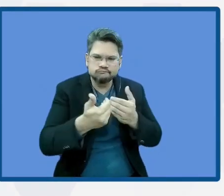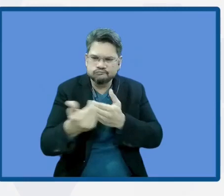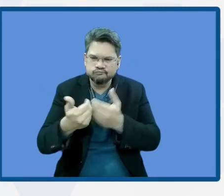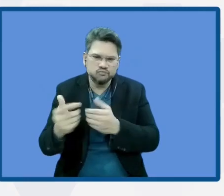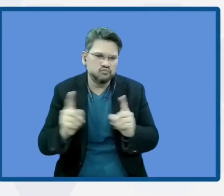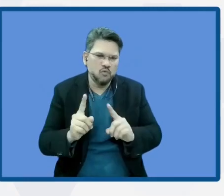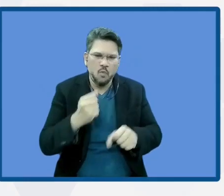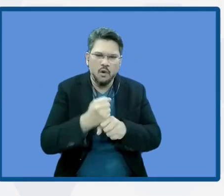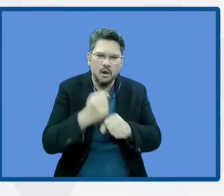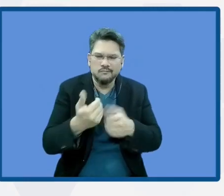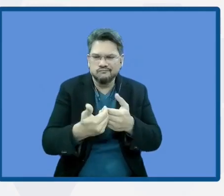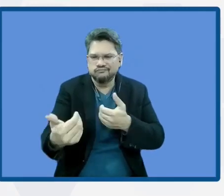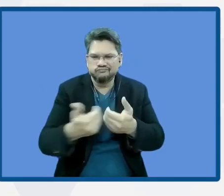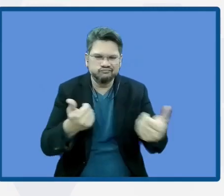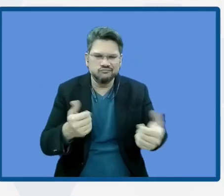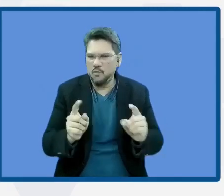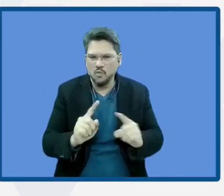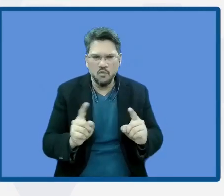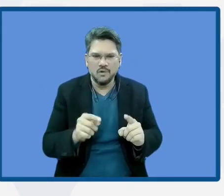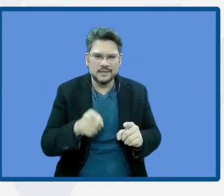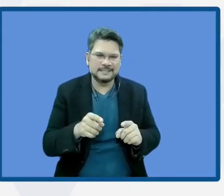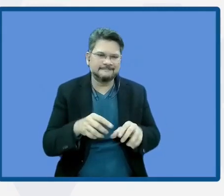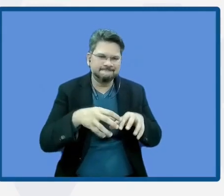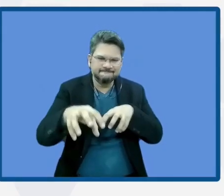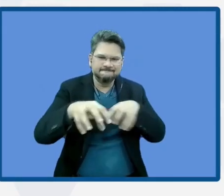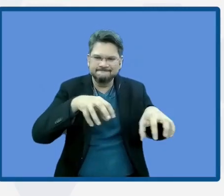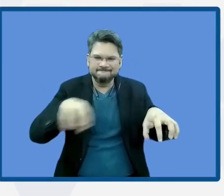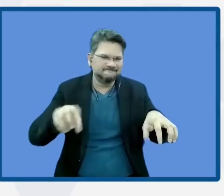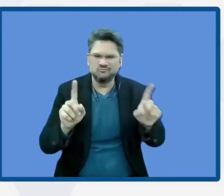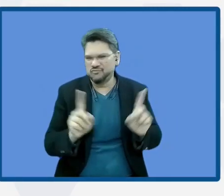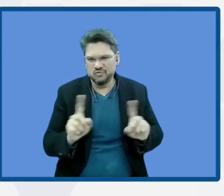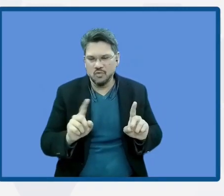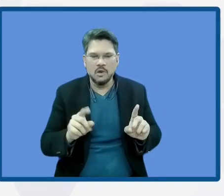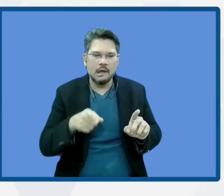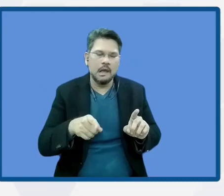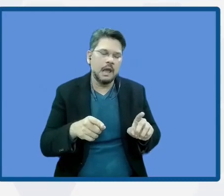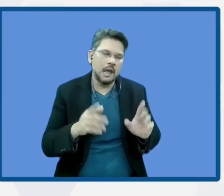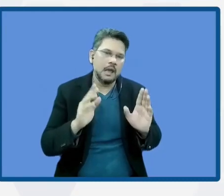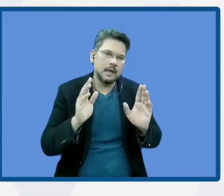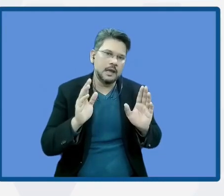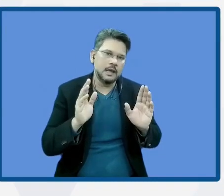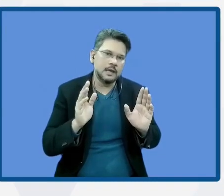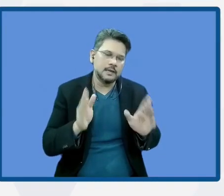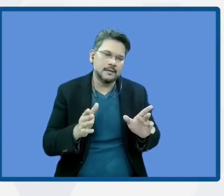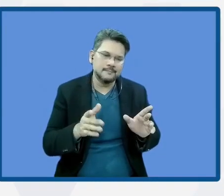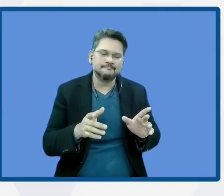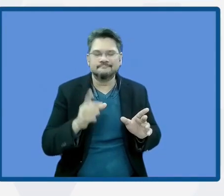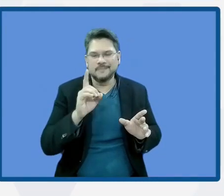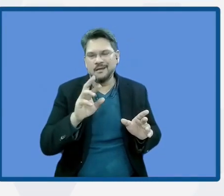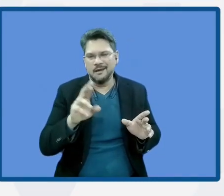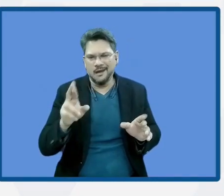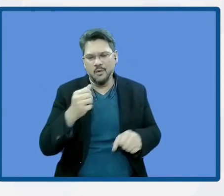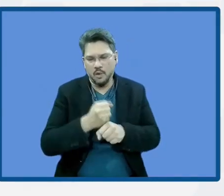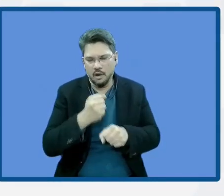been mentioned several times. Of course, that is for the reduction of disaster risk, but also based on